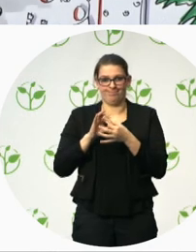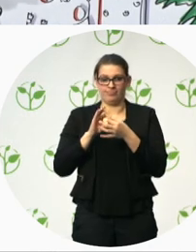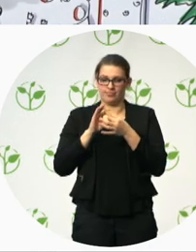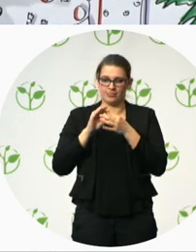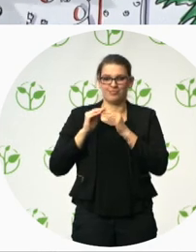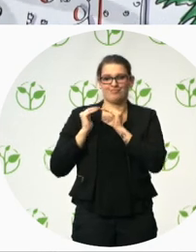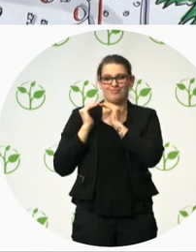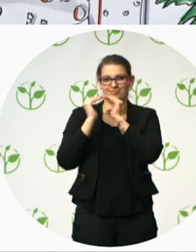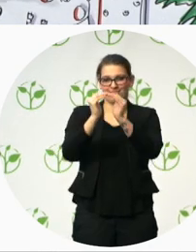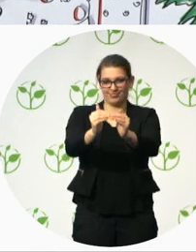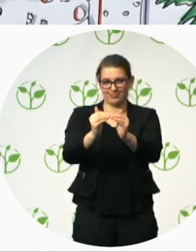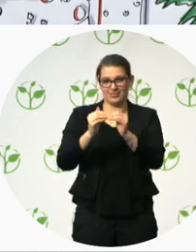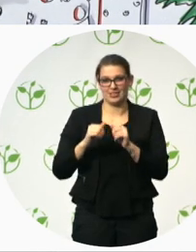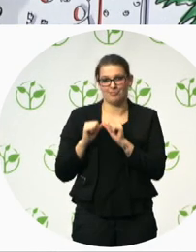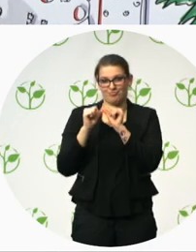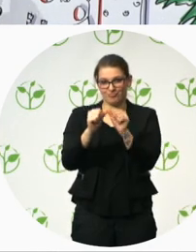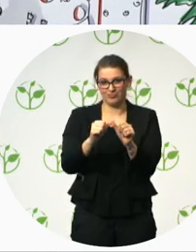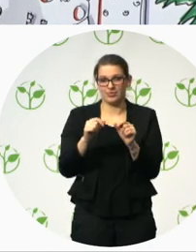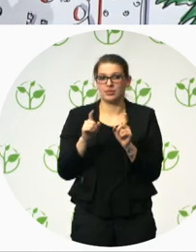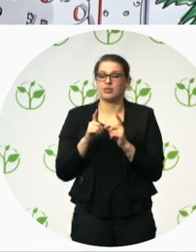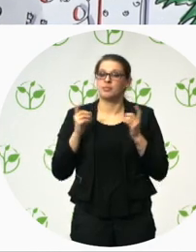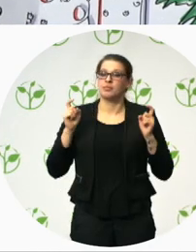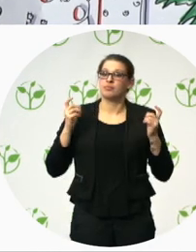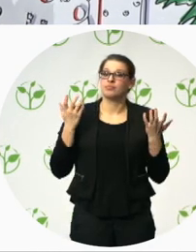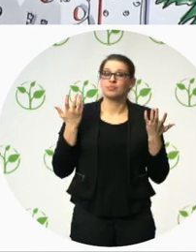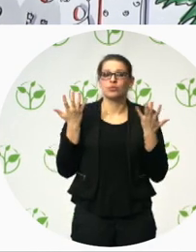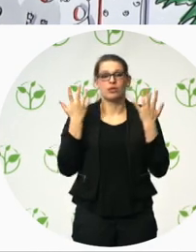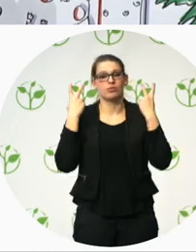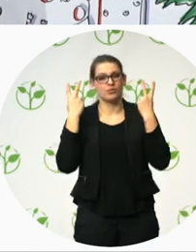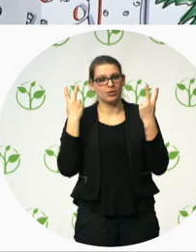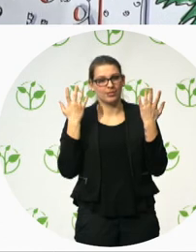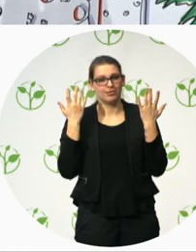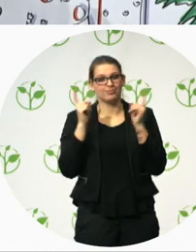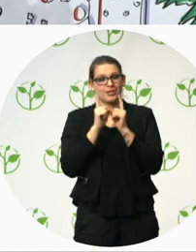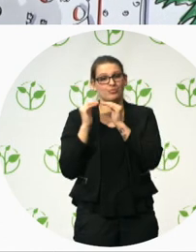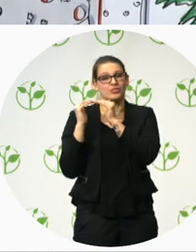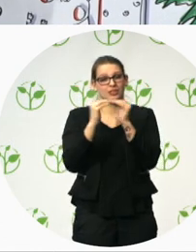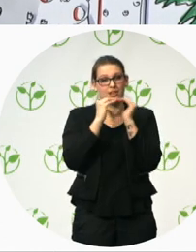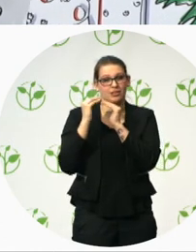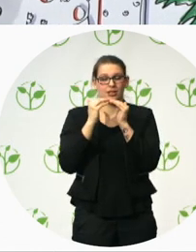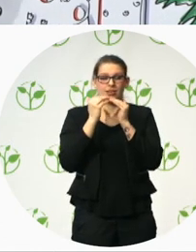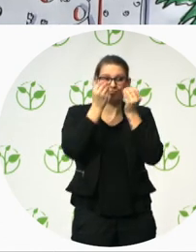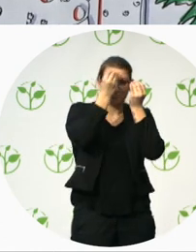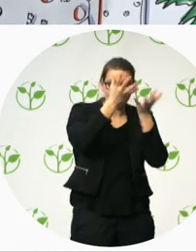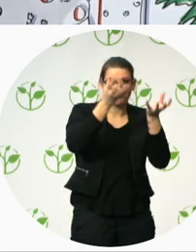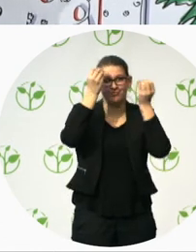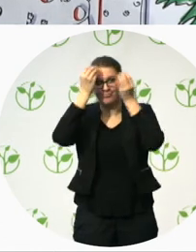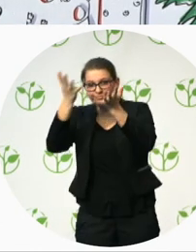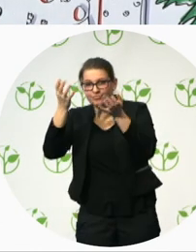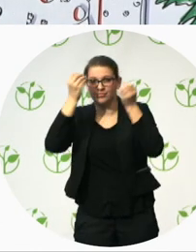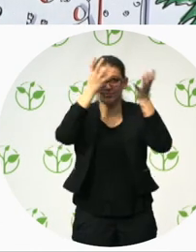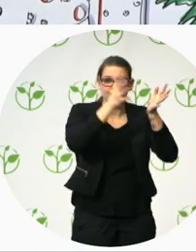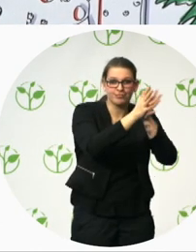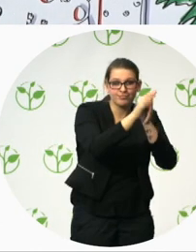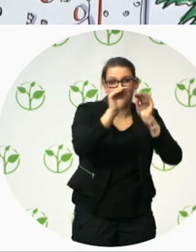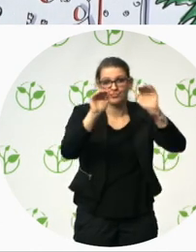and standards in place to tell everyone about it. And then involve people with disabilities and local people again, so